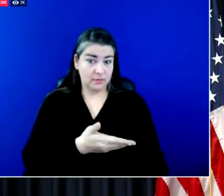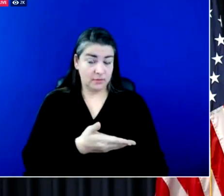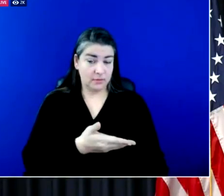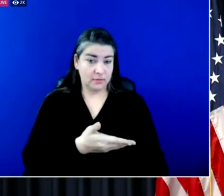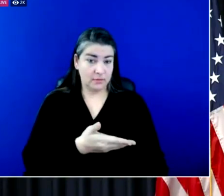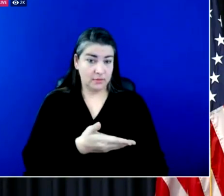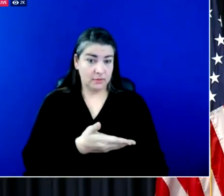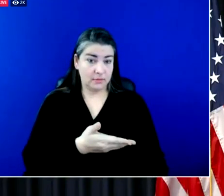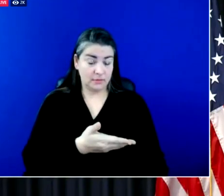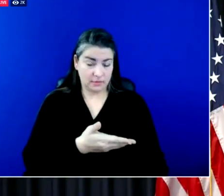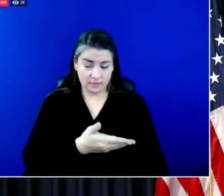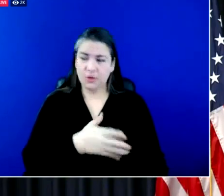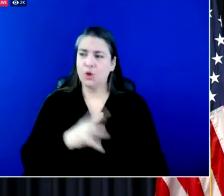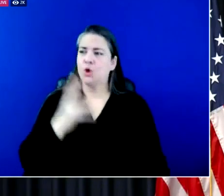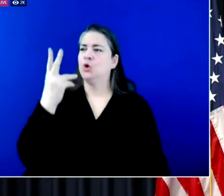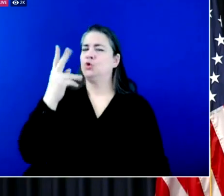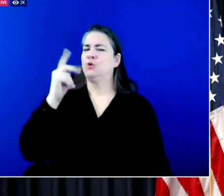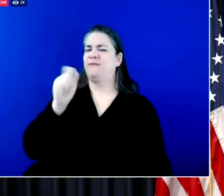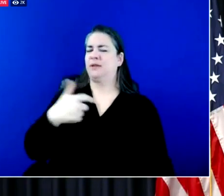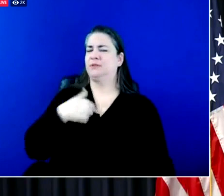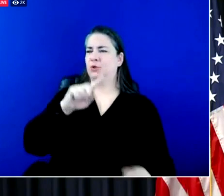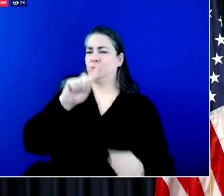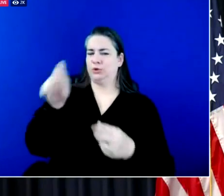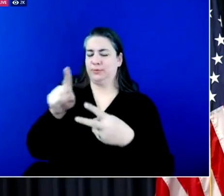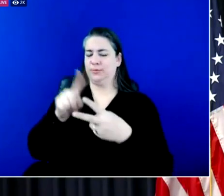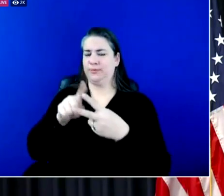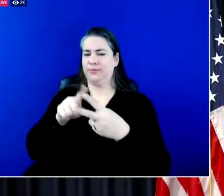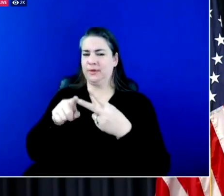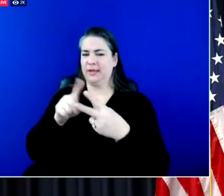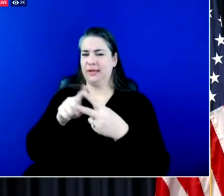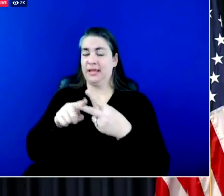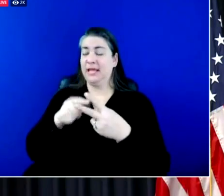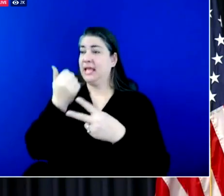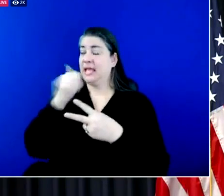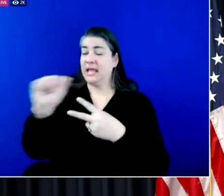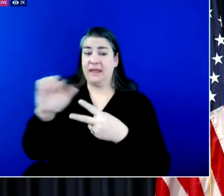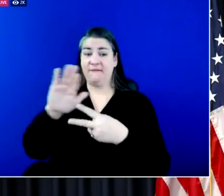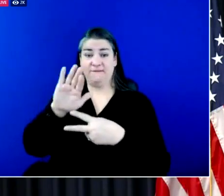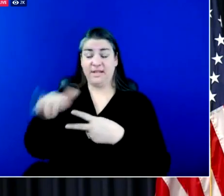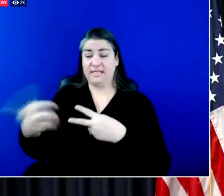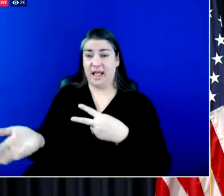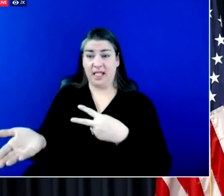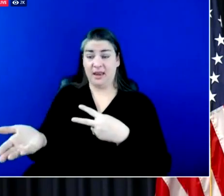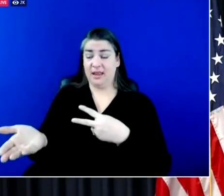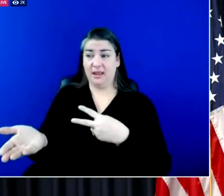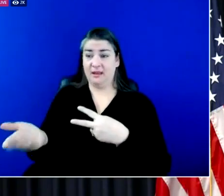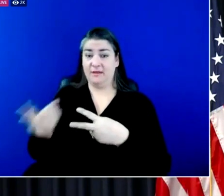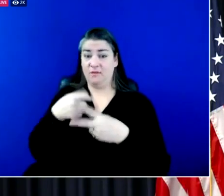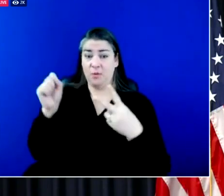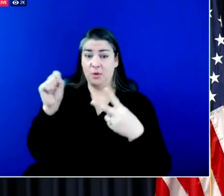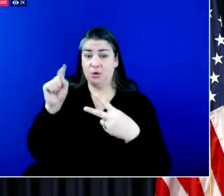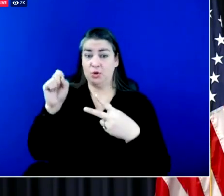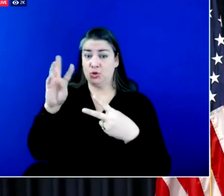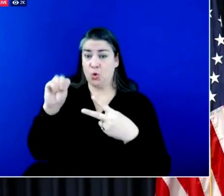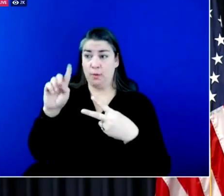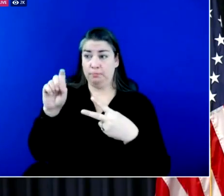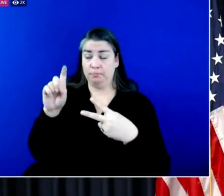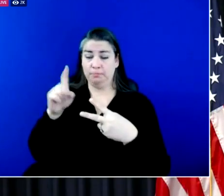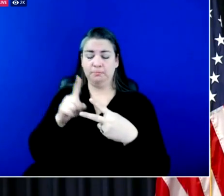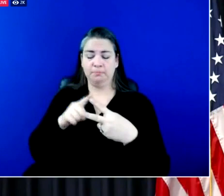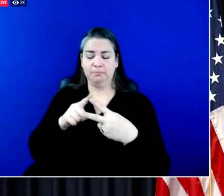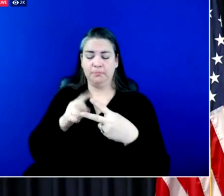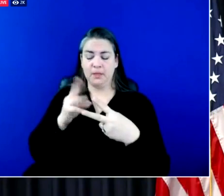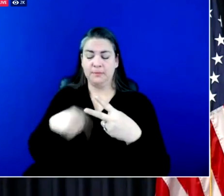two quick questions one any reported fatalities attributed to the storm and concerning the